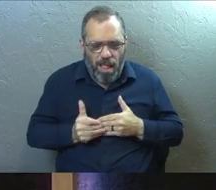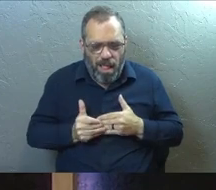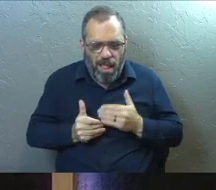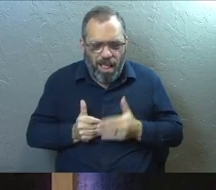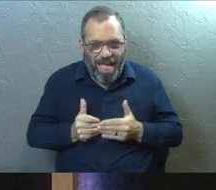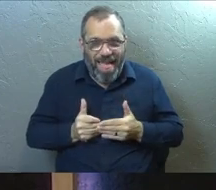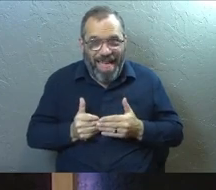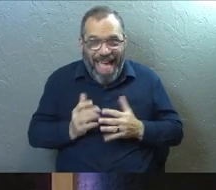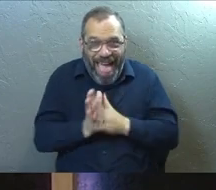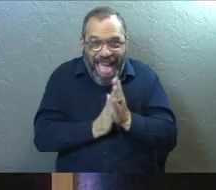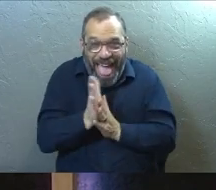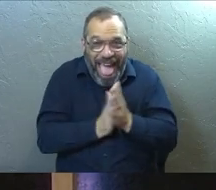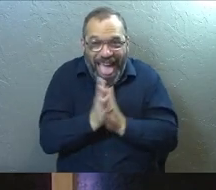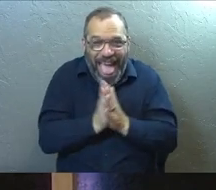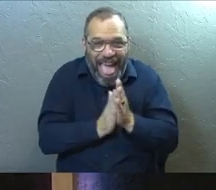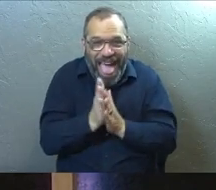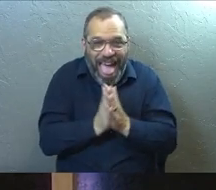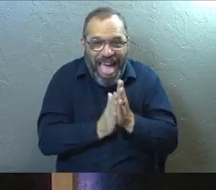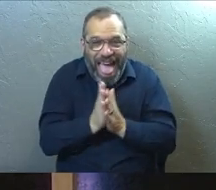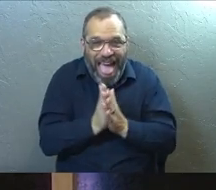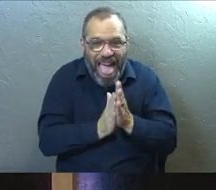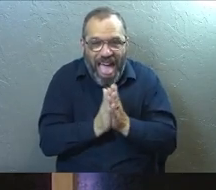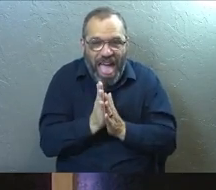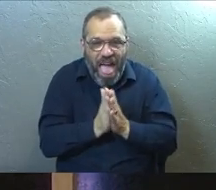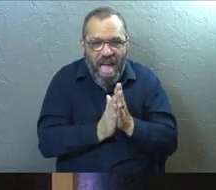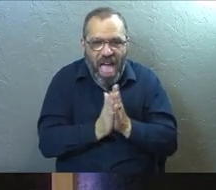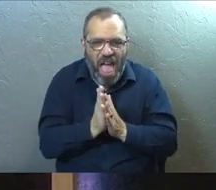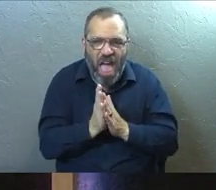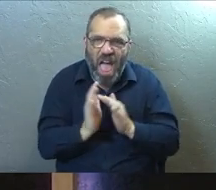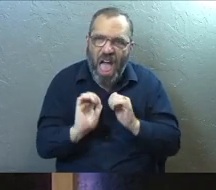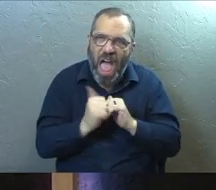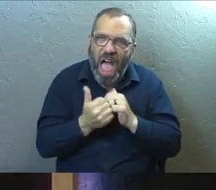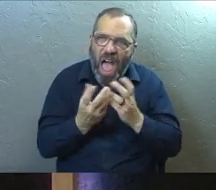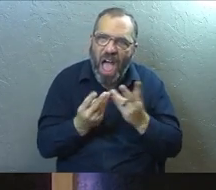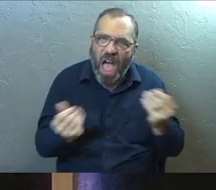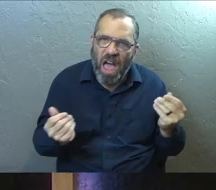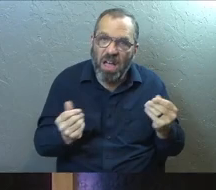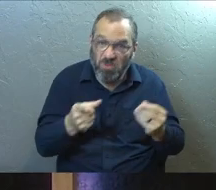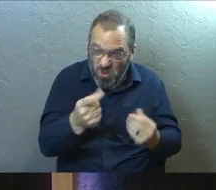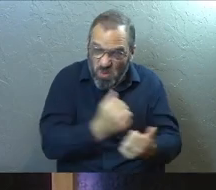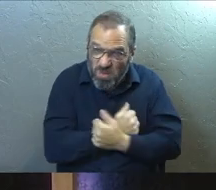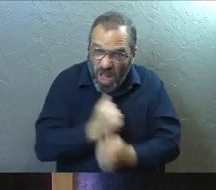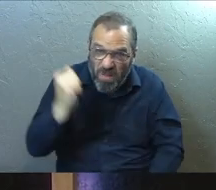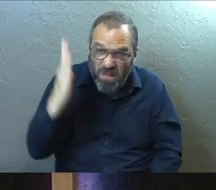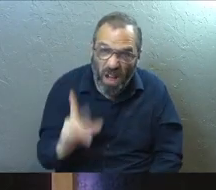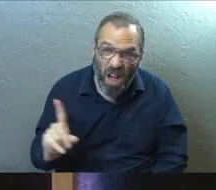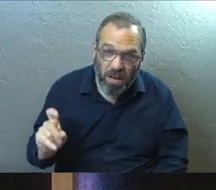How could we possibly fall away from this love of God? Do you love him?